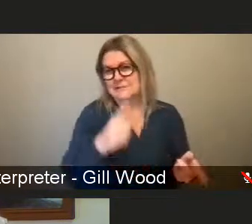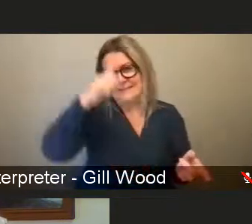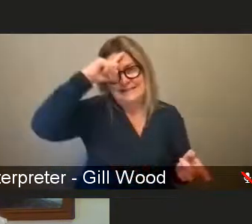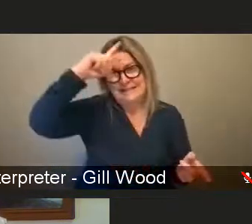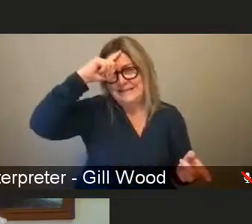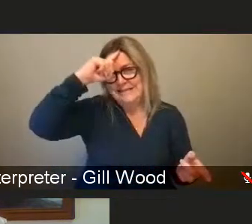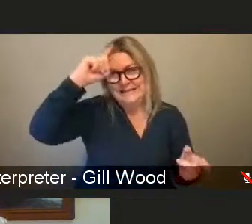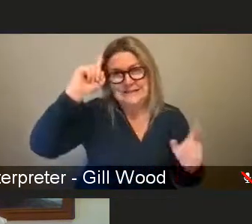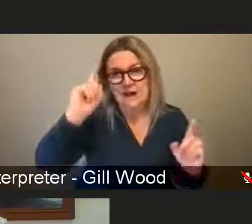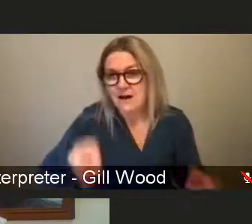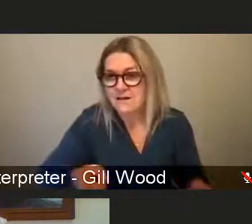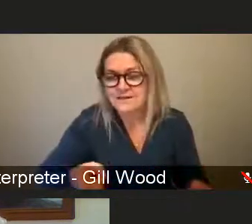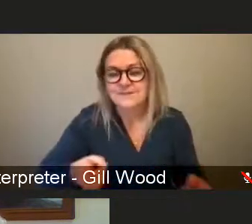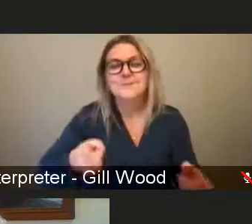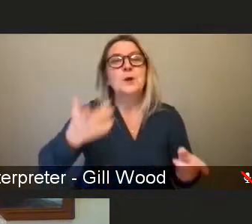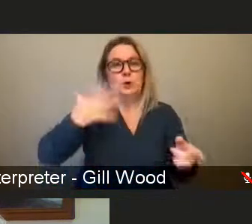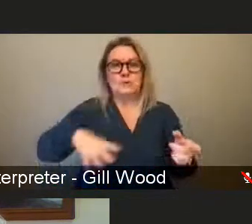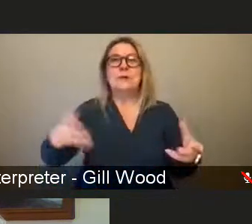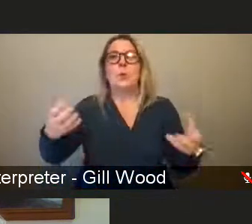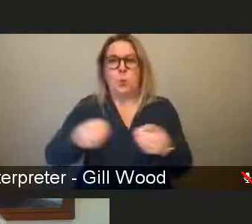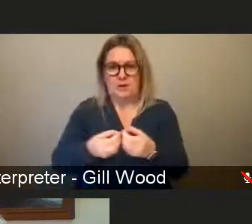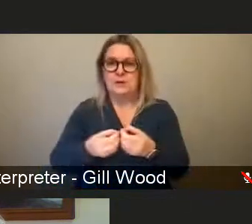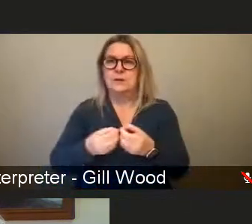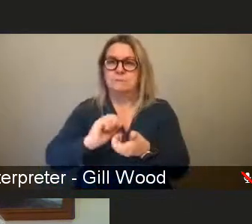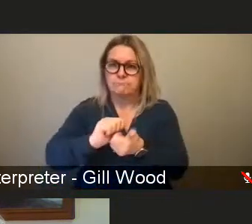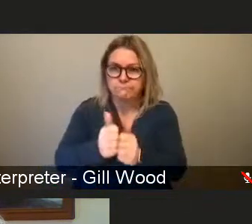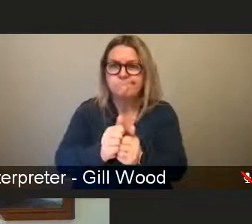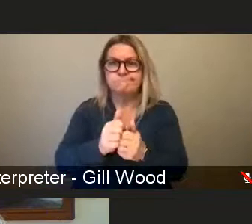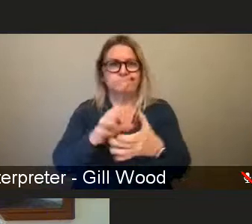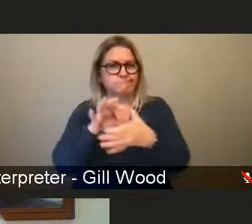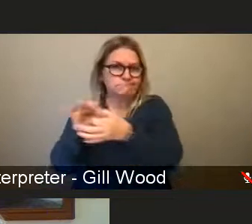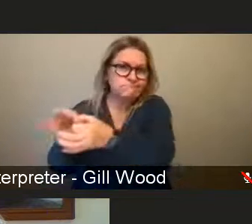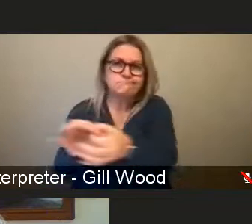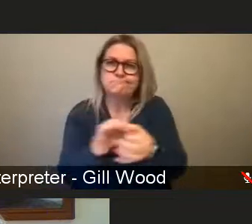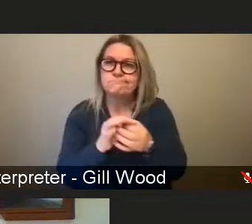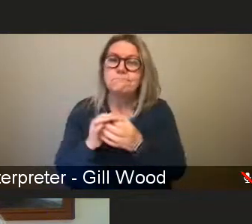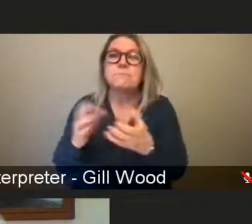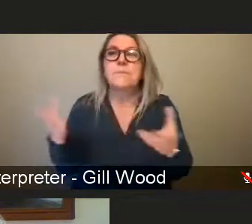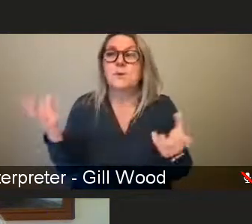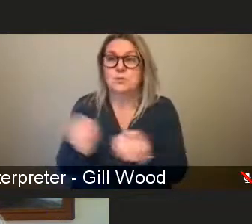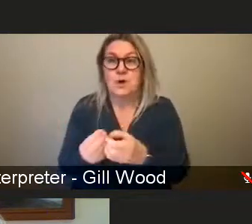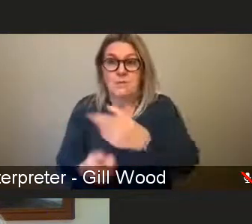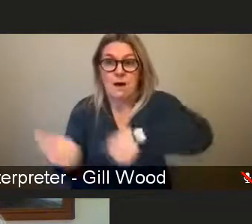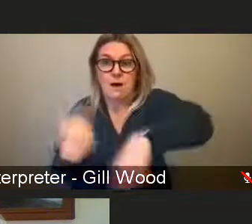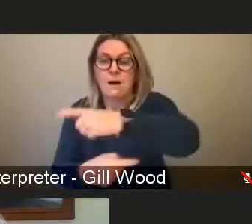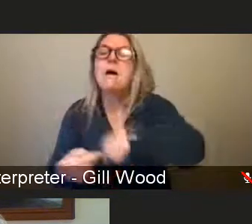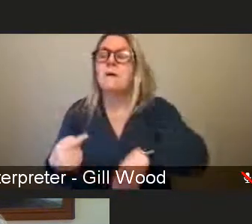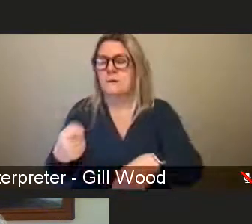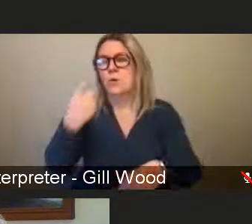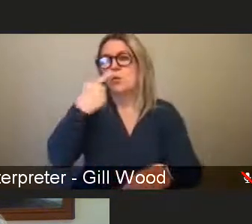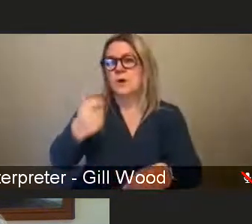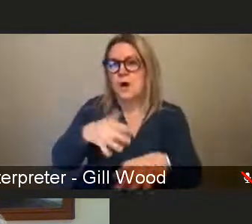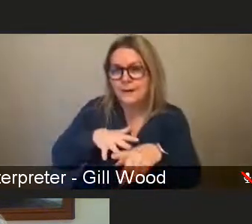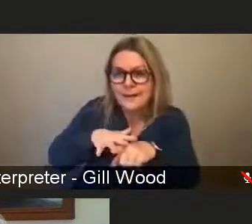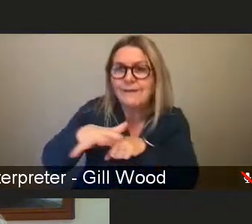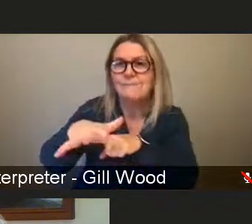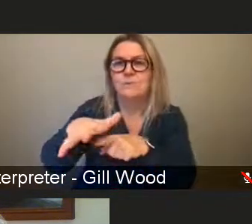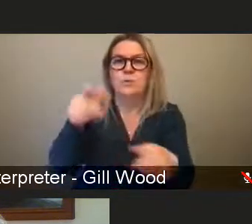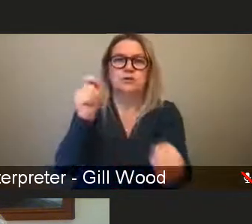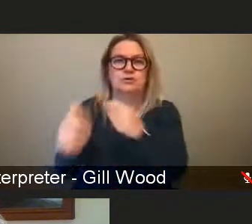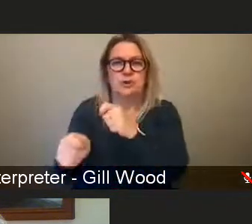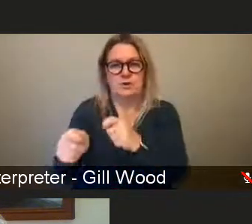impossible. And together, we've got much more chance of effecting change. We also need